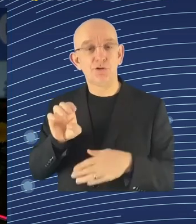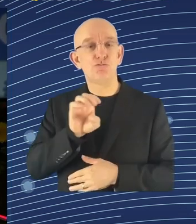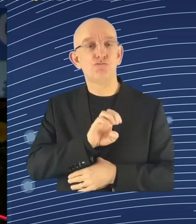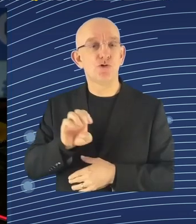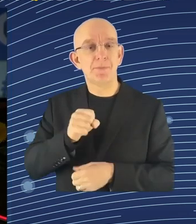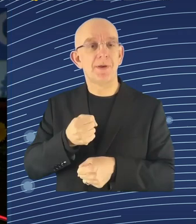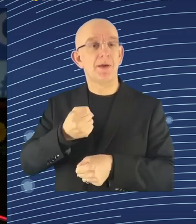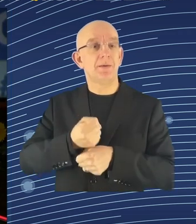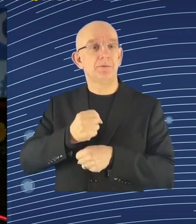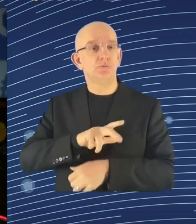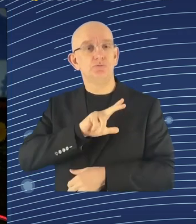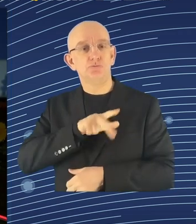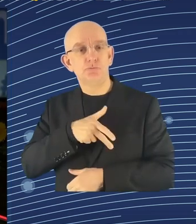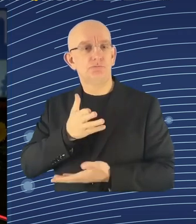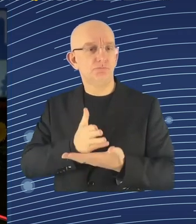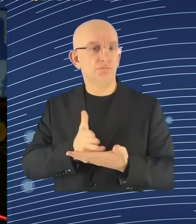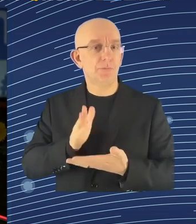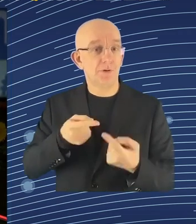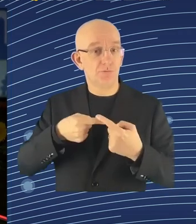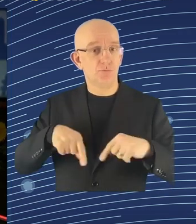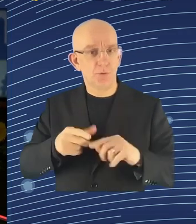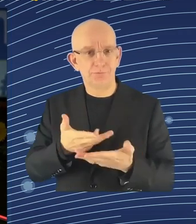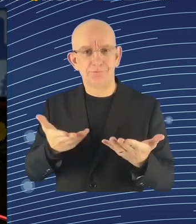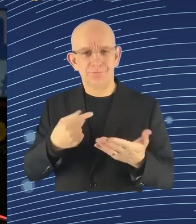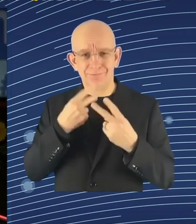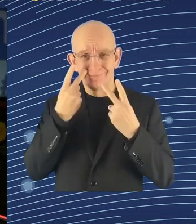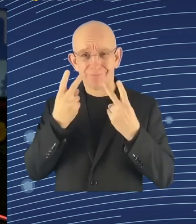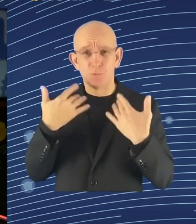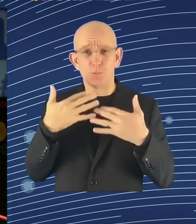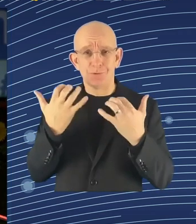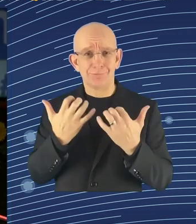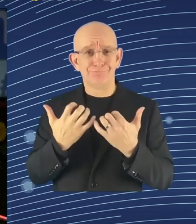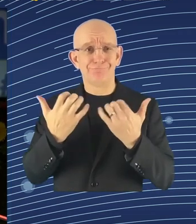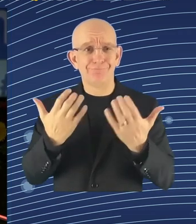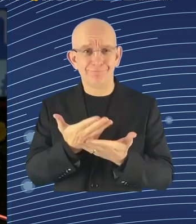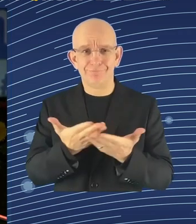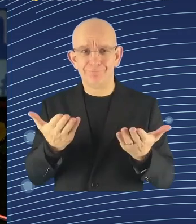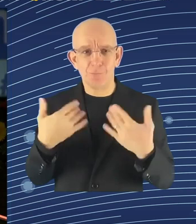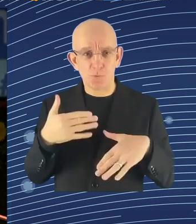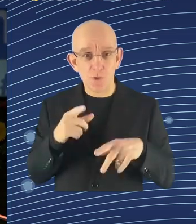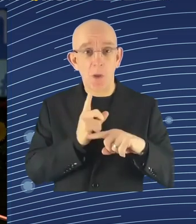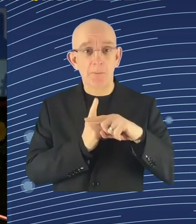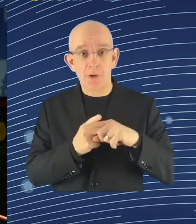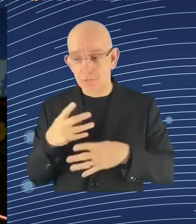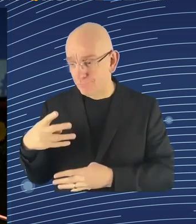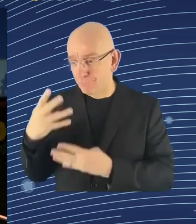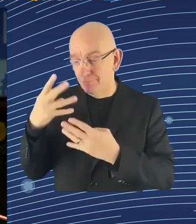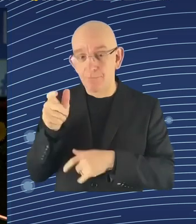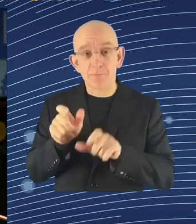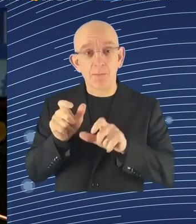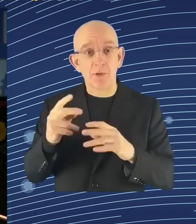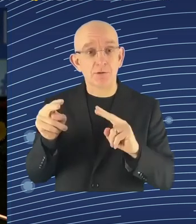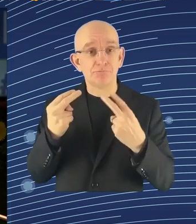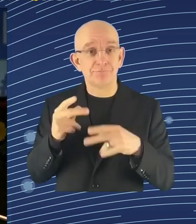office. This year's edition, as you know, focuses on the impact of artificial intelligence on the world of